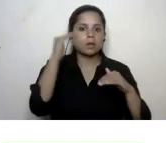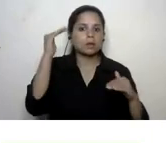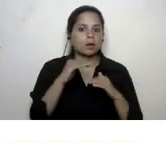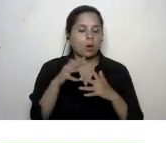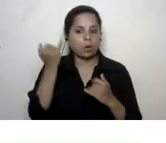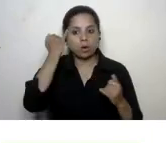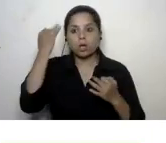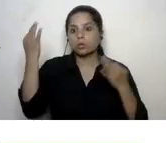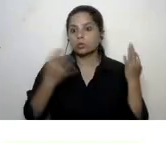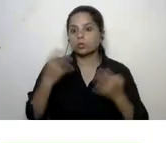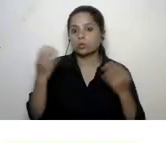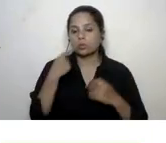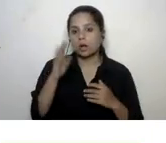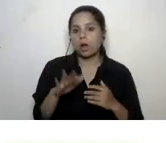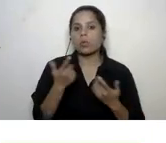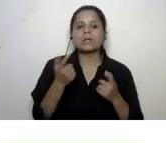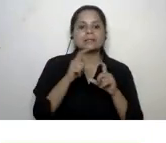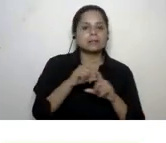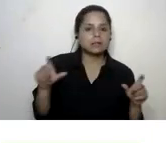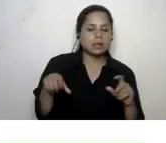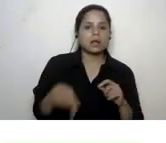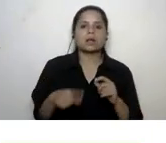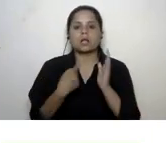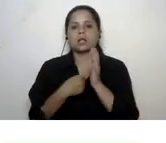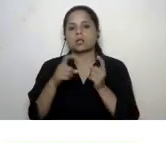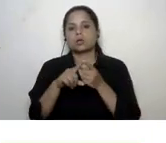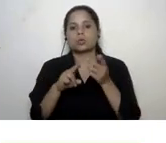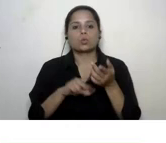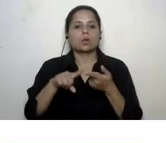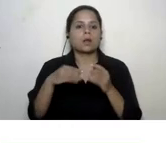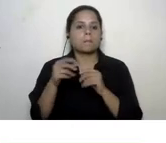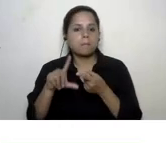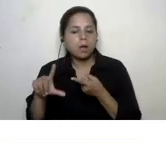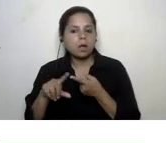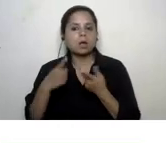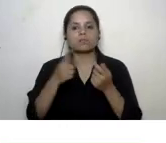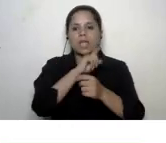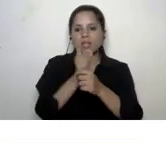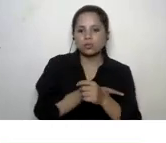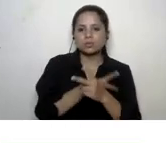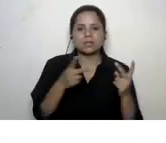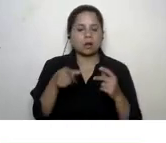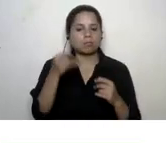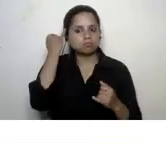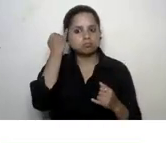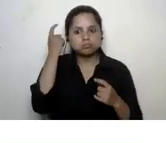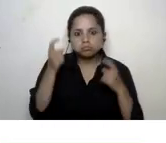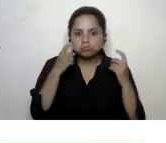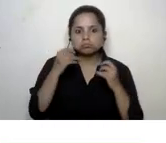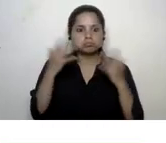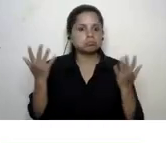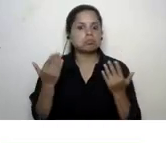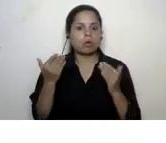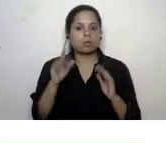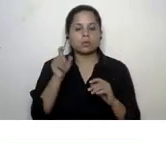on how to have clean and renewable energy a lot of uh thought-provoking activities here which can